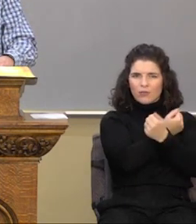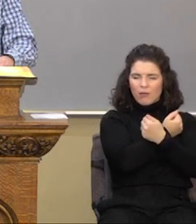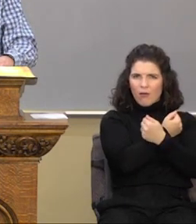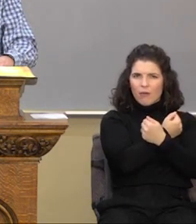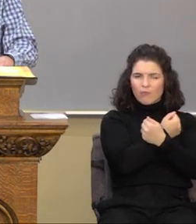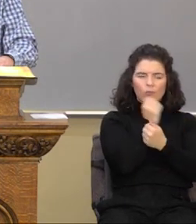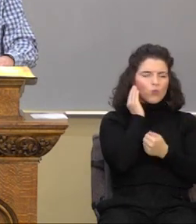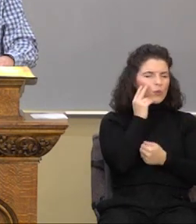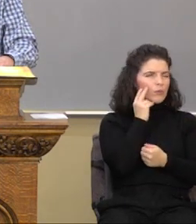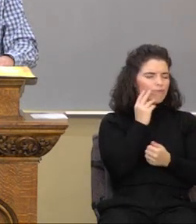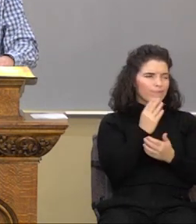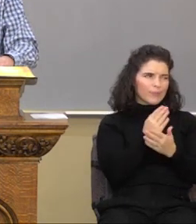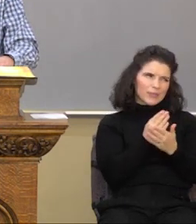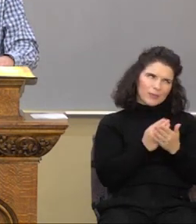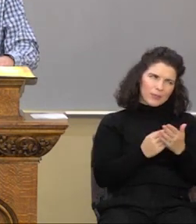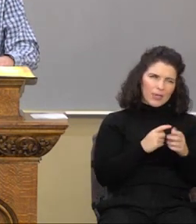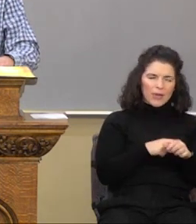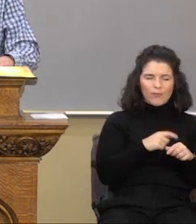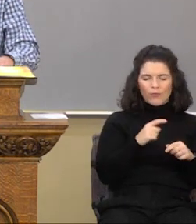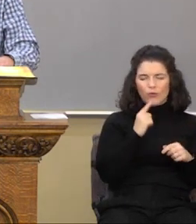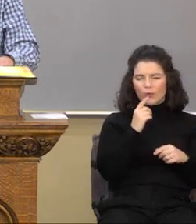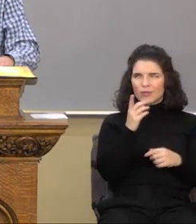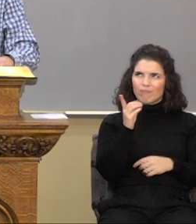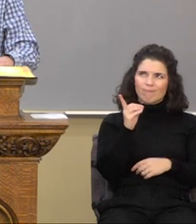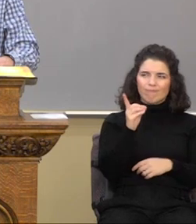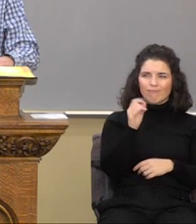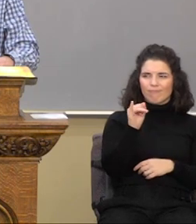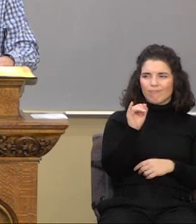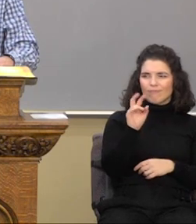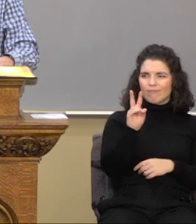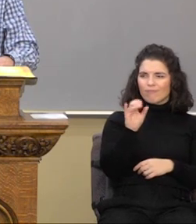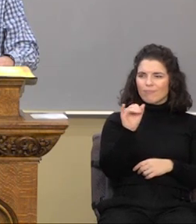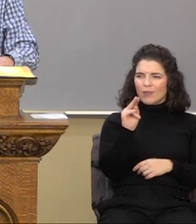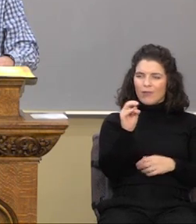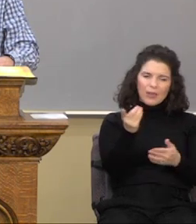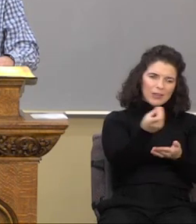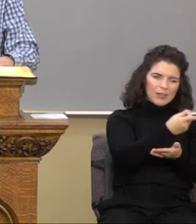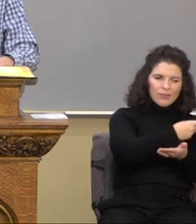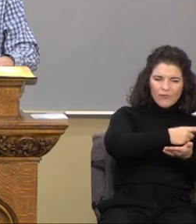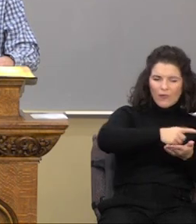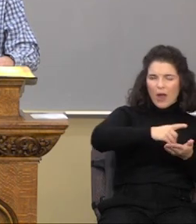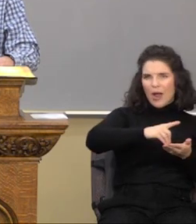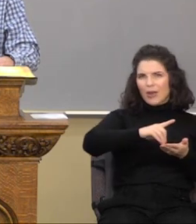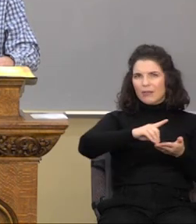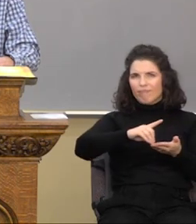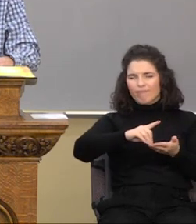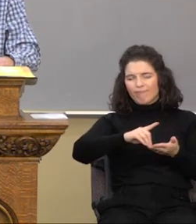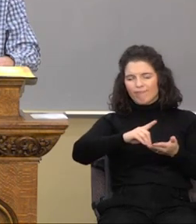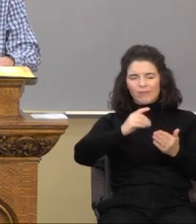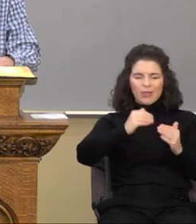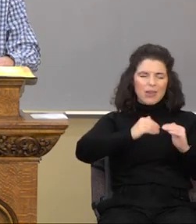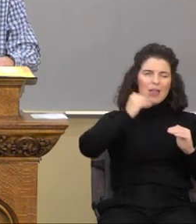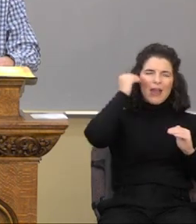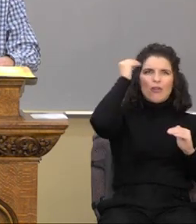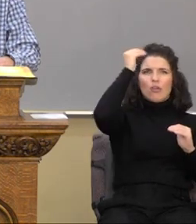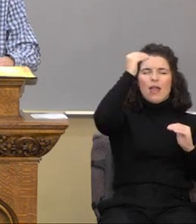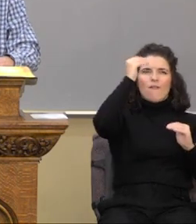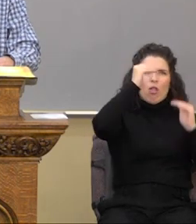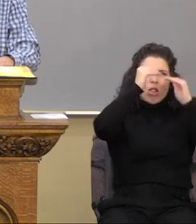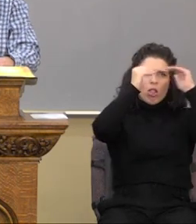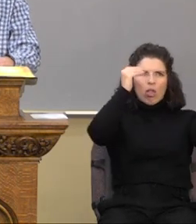There is a, and I'm going to use the word divine. There is a higher level of God love